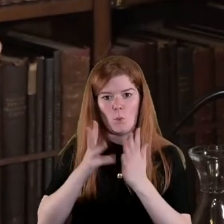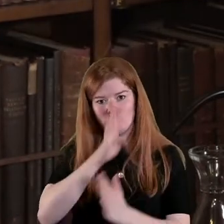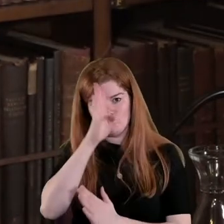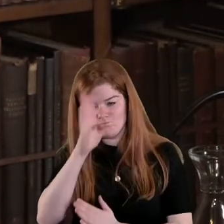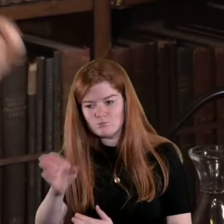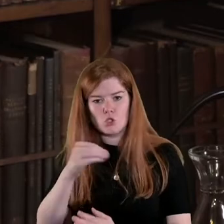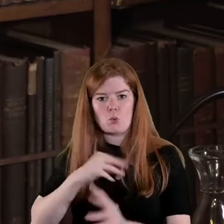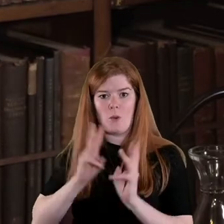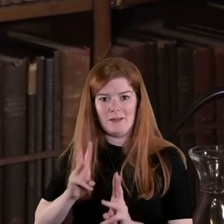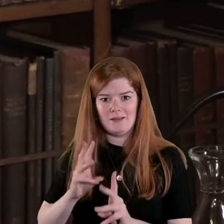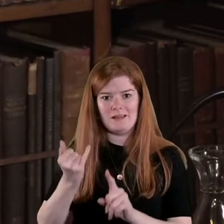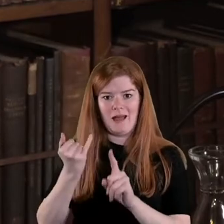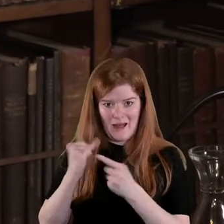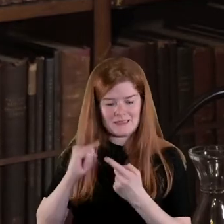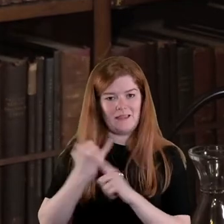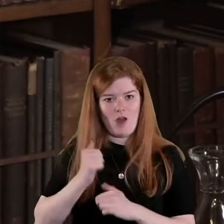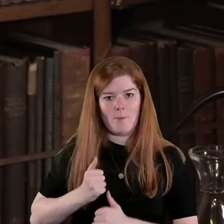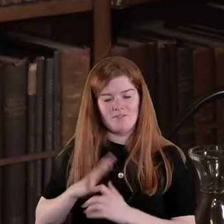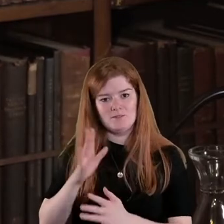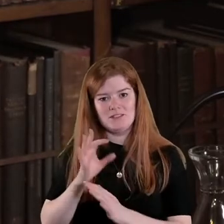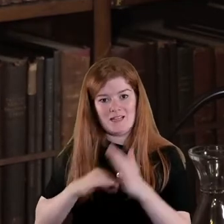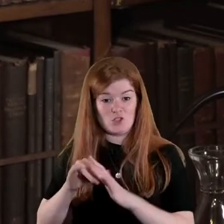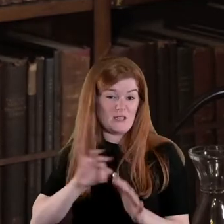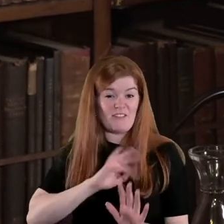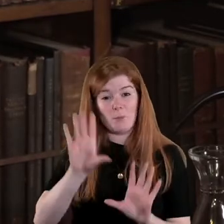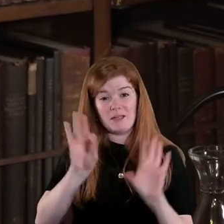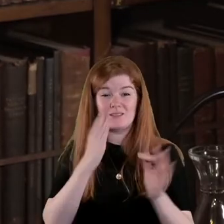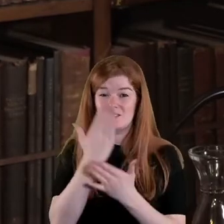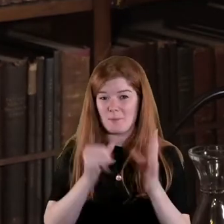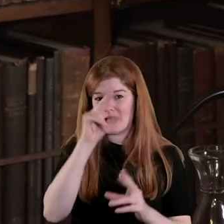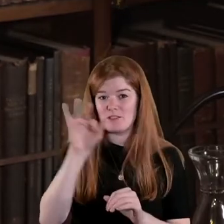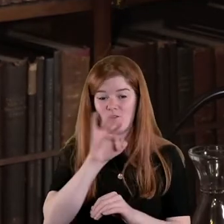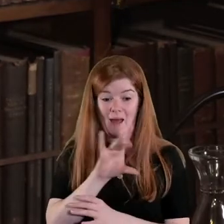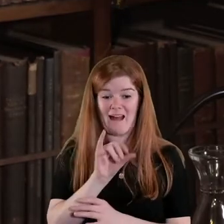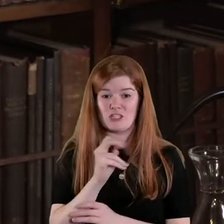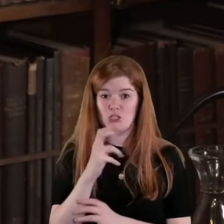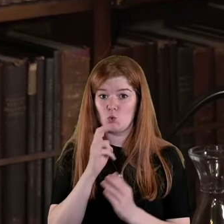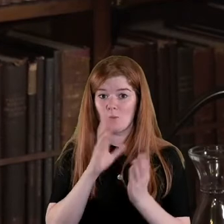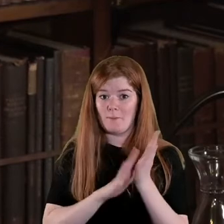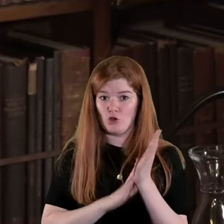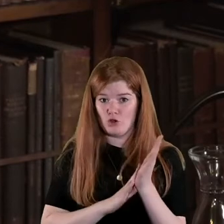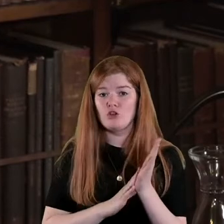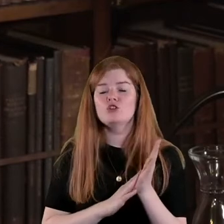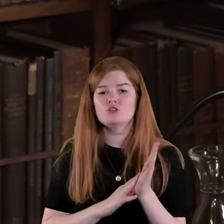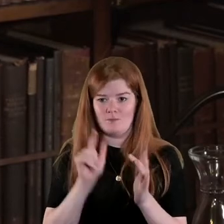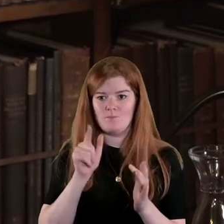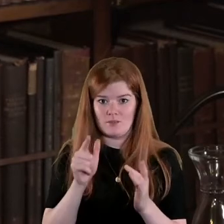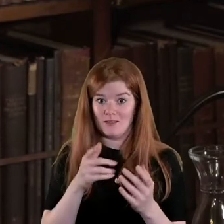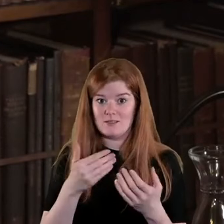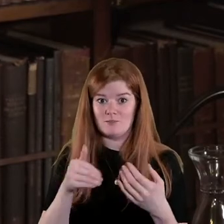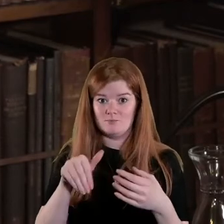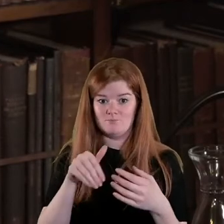within its own ranks and within the arms of the state so I picked out some examples there from the Harrington papers which contain